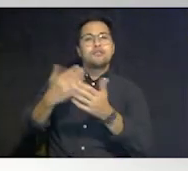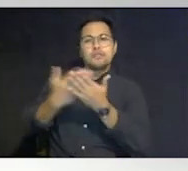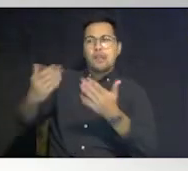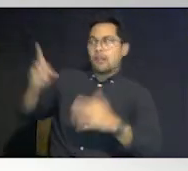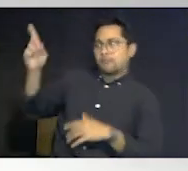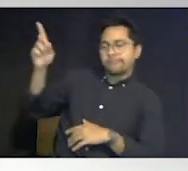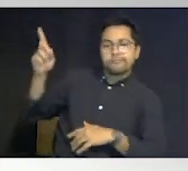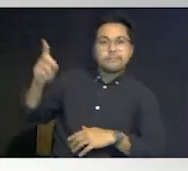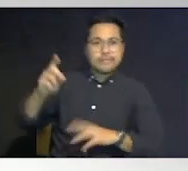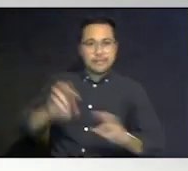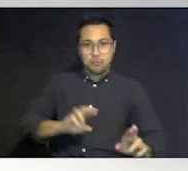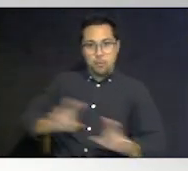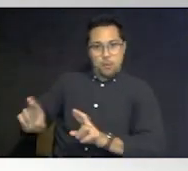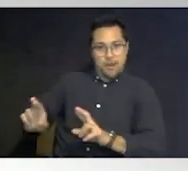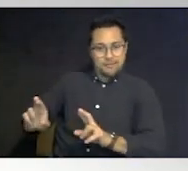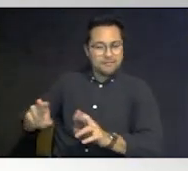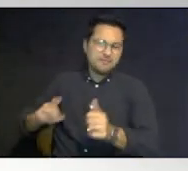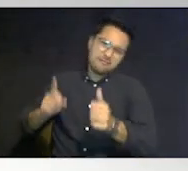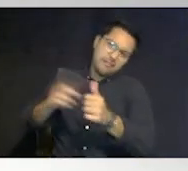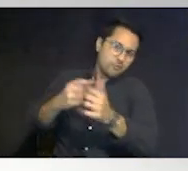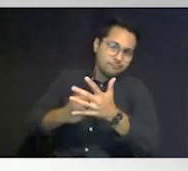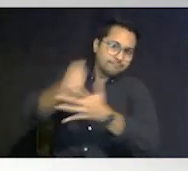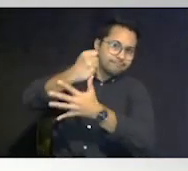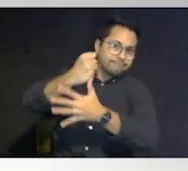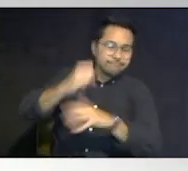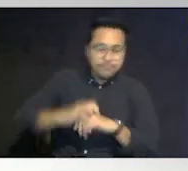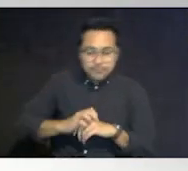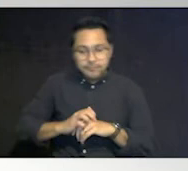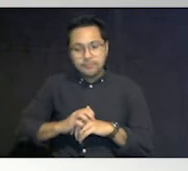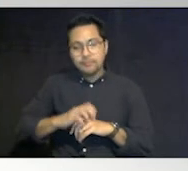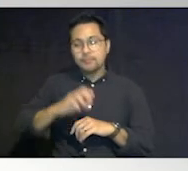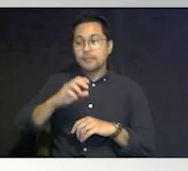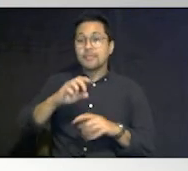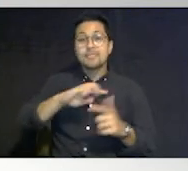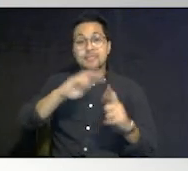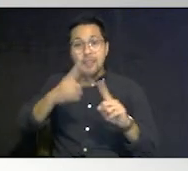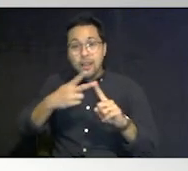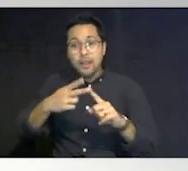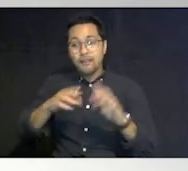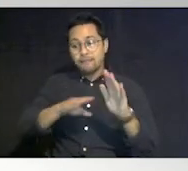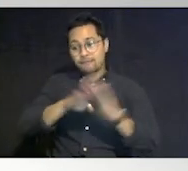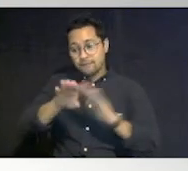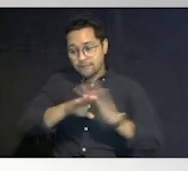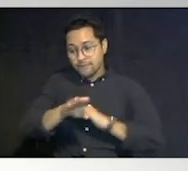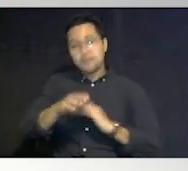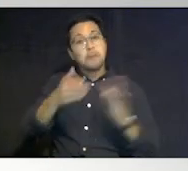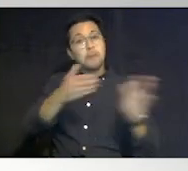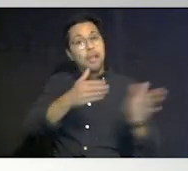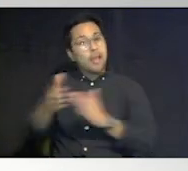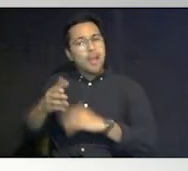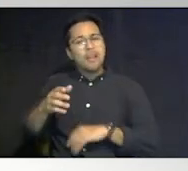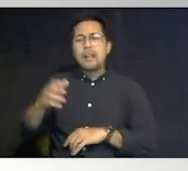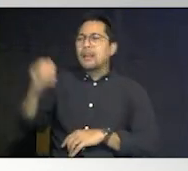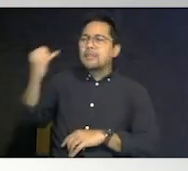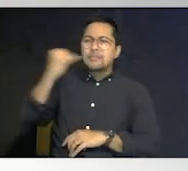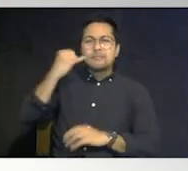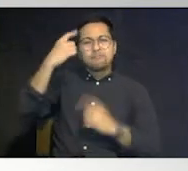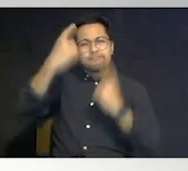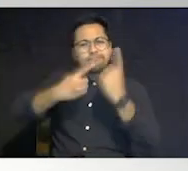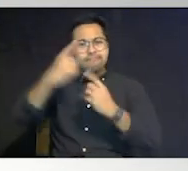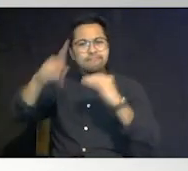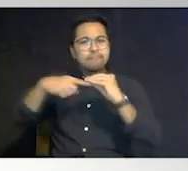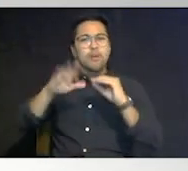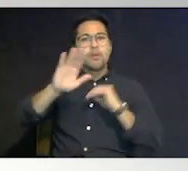you know let's let's start with that um that's the development of plans the you know michael's been talking about when you think about your own personal